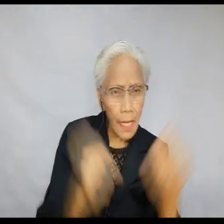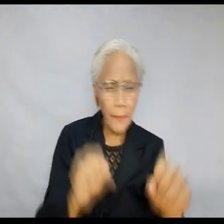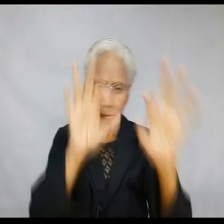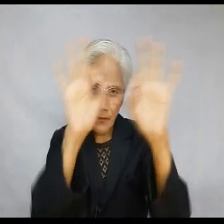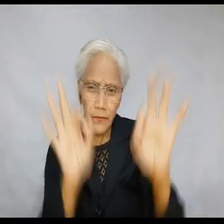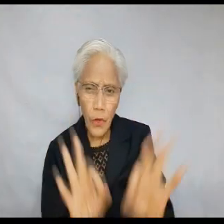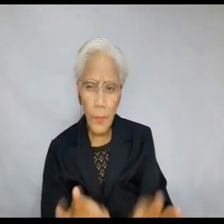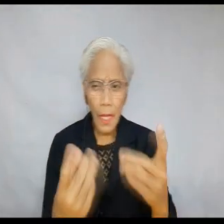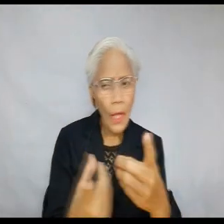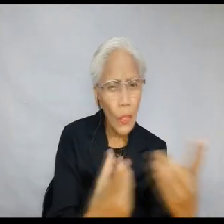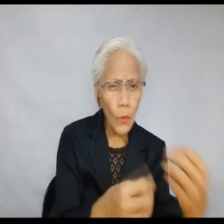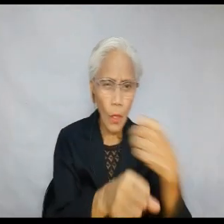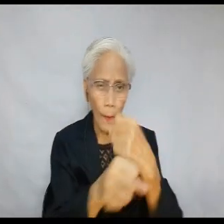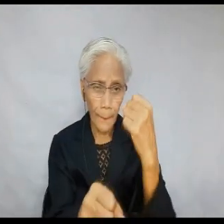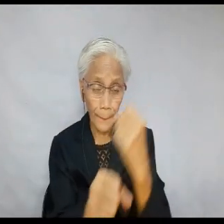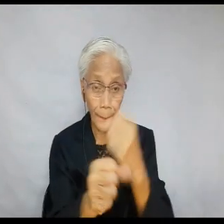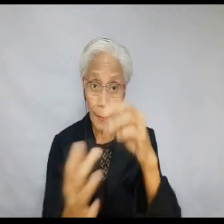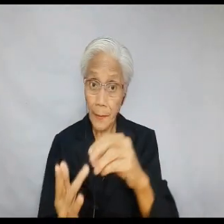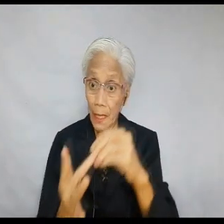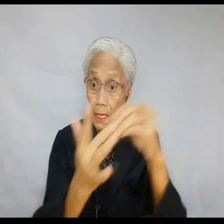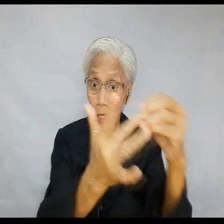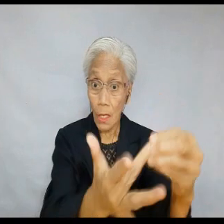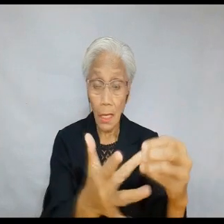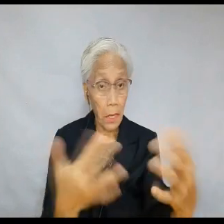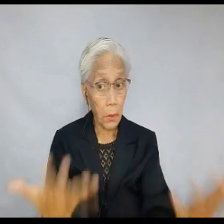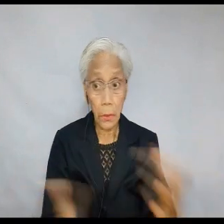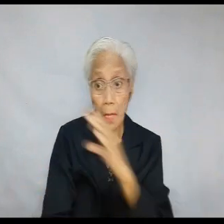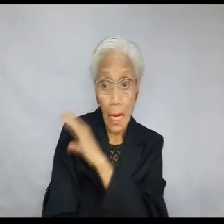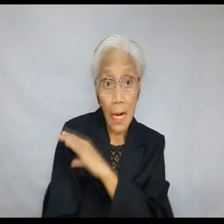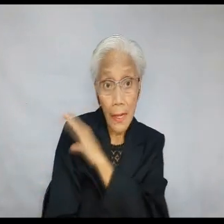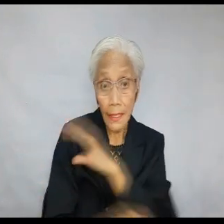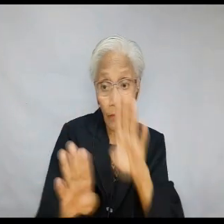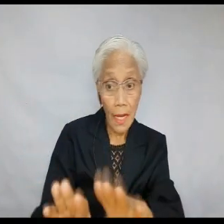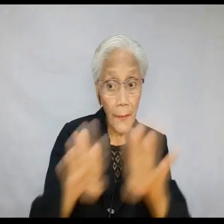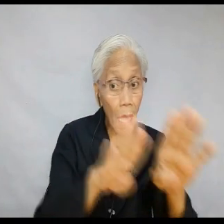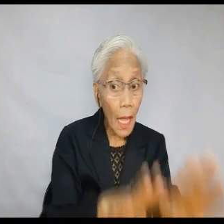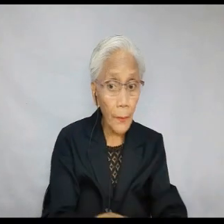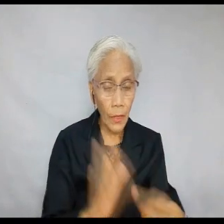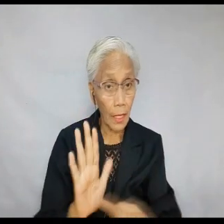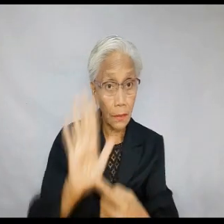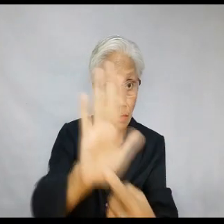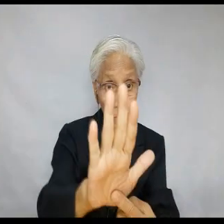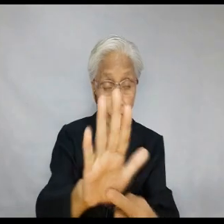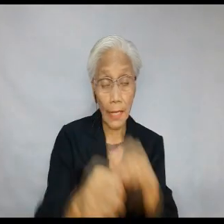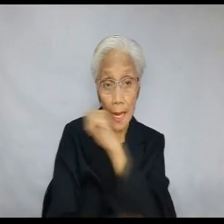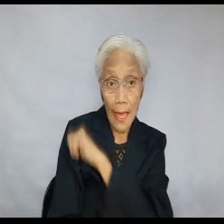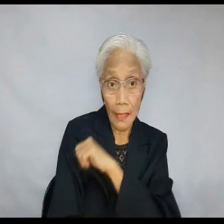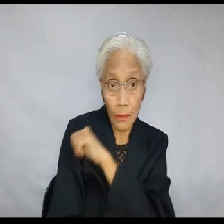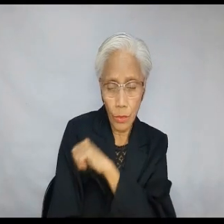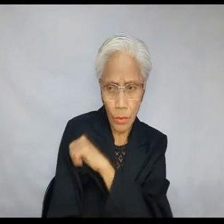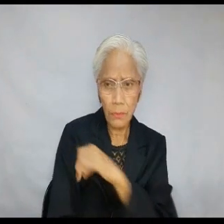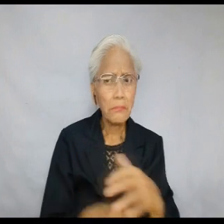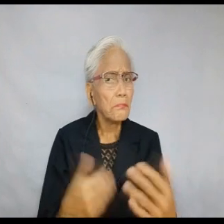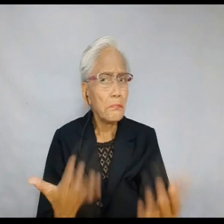forming, doing, and making, particularly into a character and behavior that